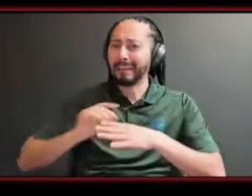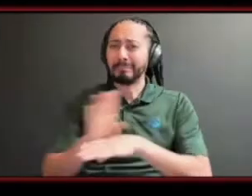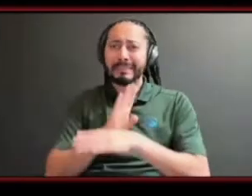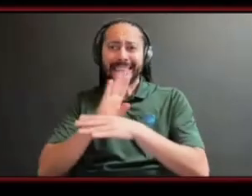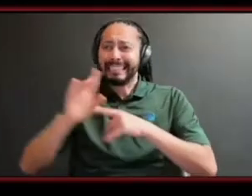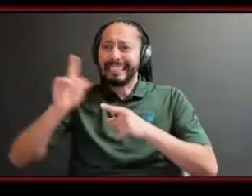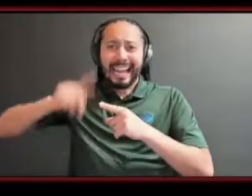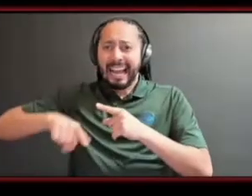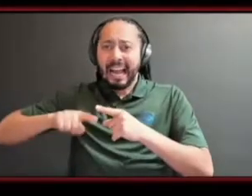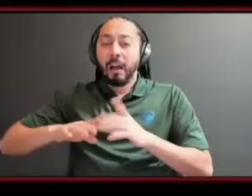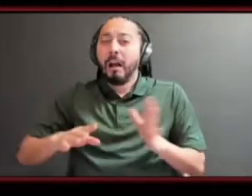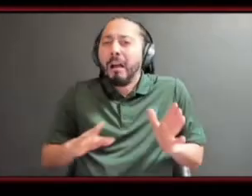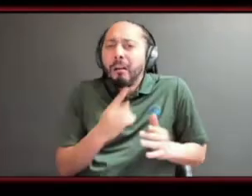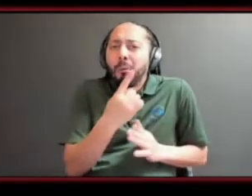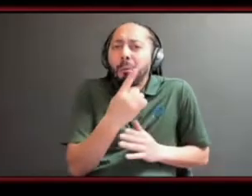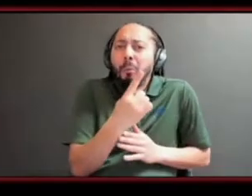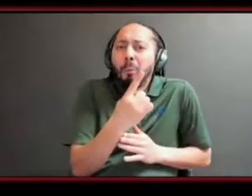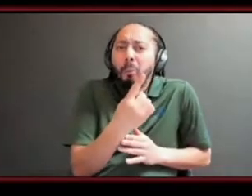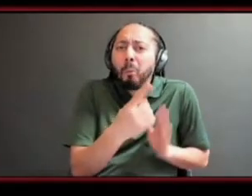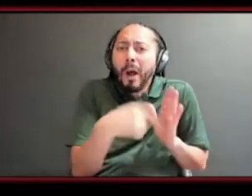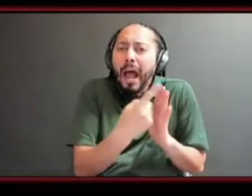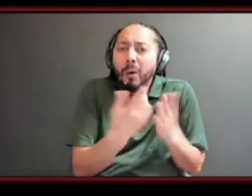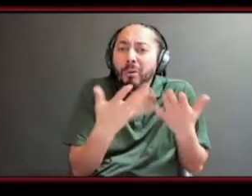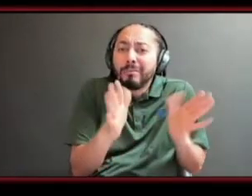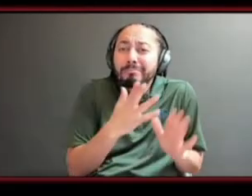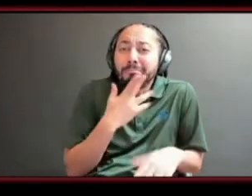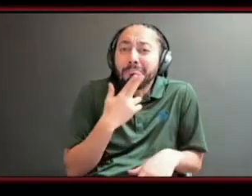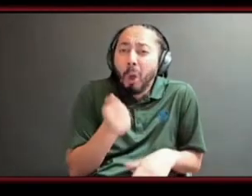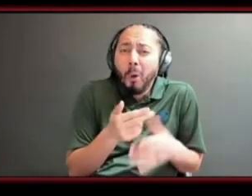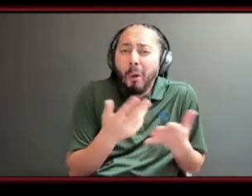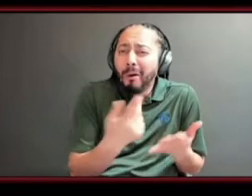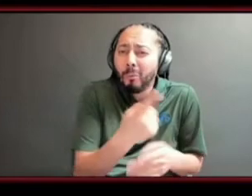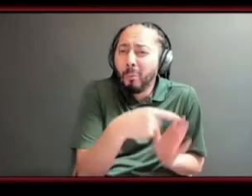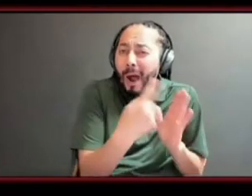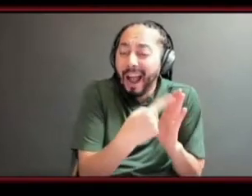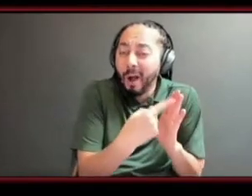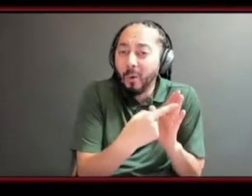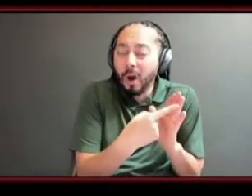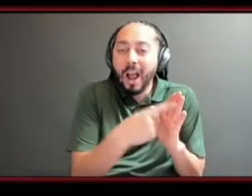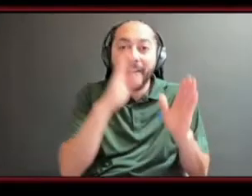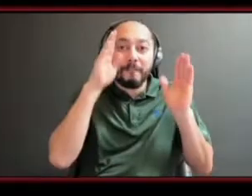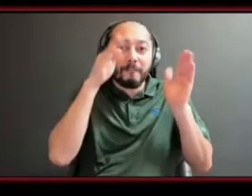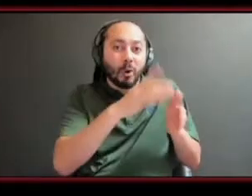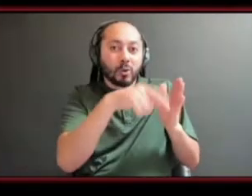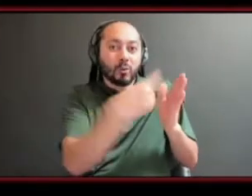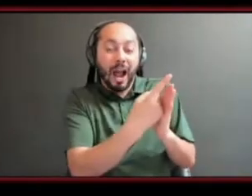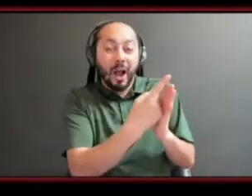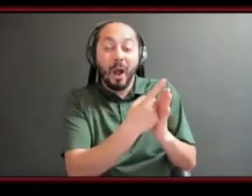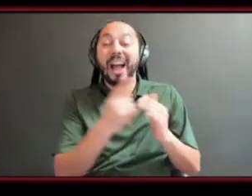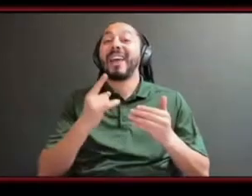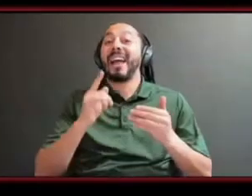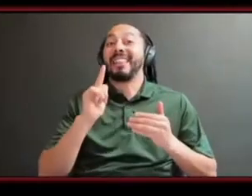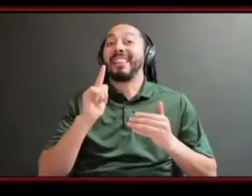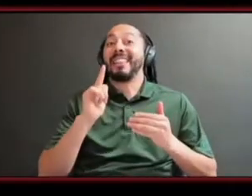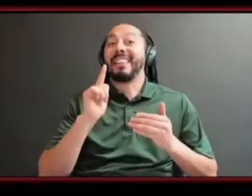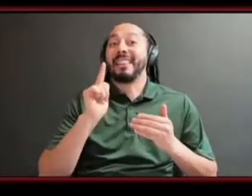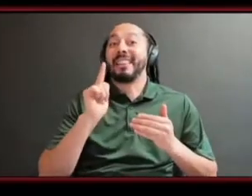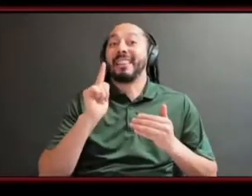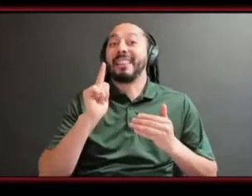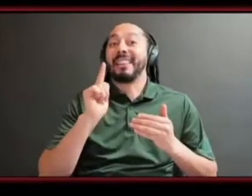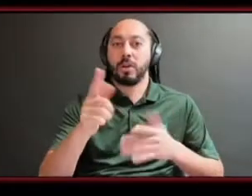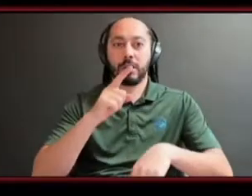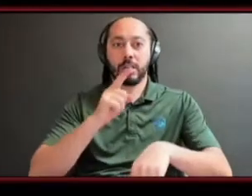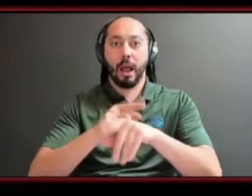focus on that and then when it comes for you to shine and move forward you're going to know how to keep that time out